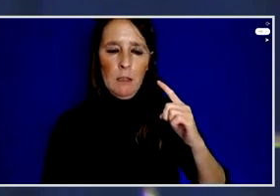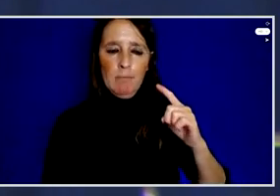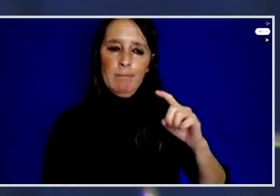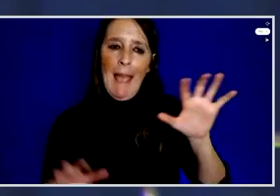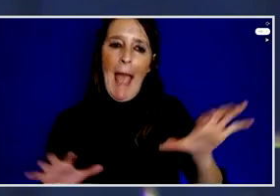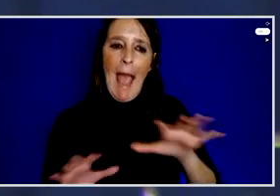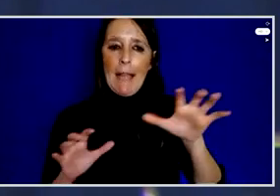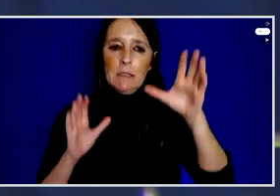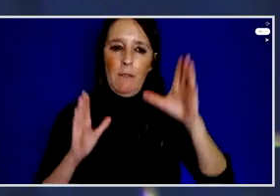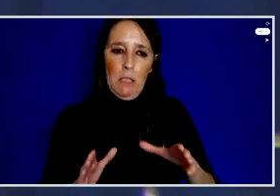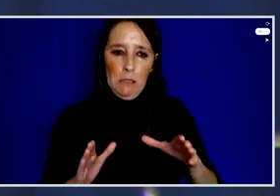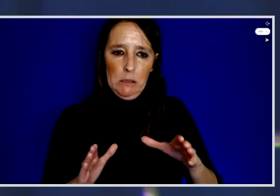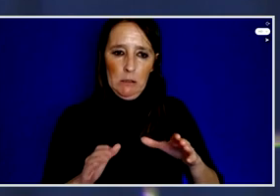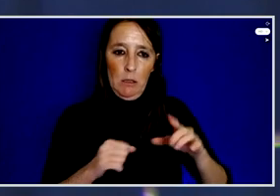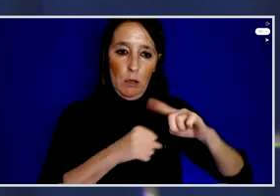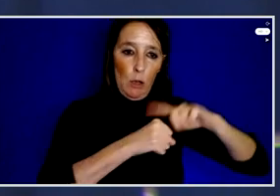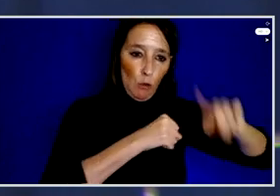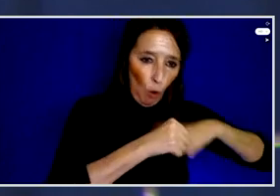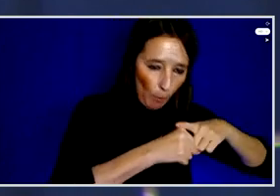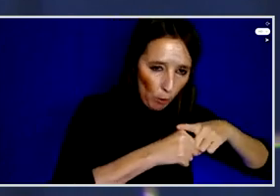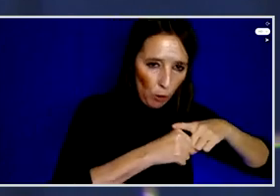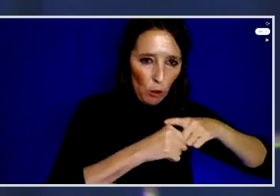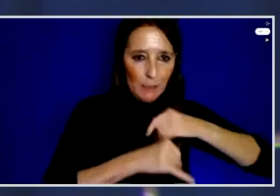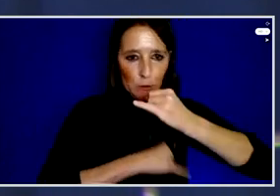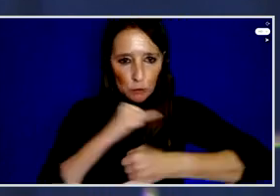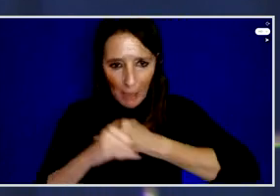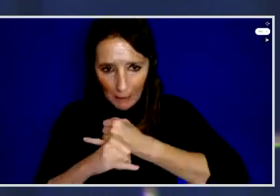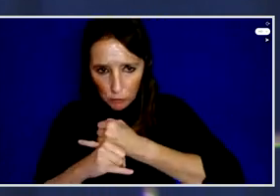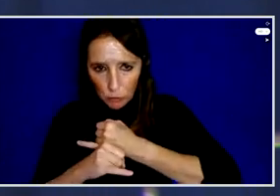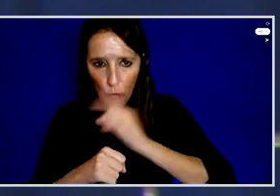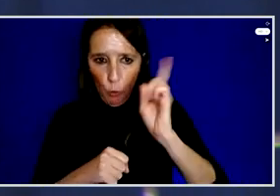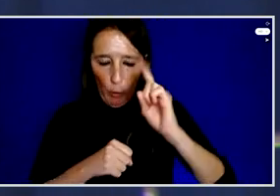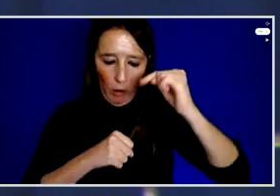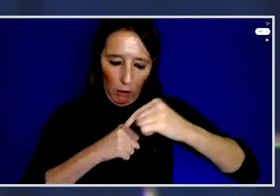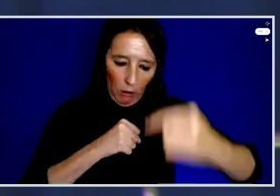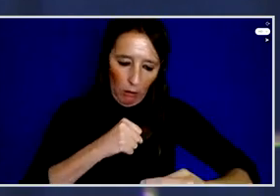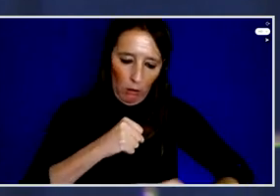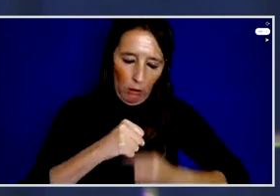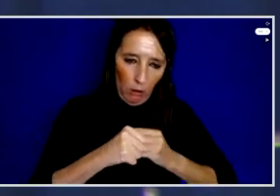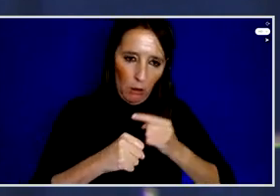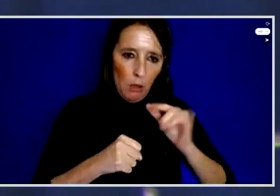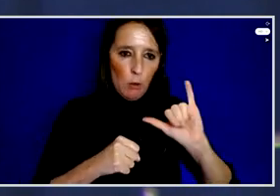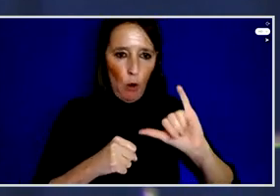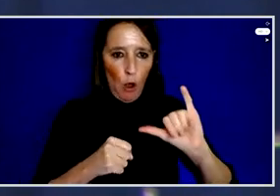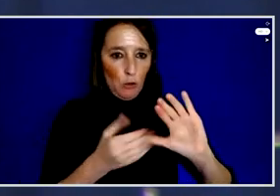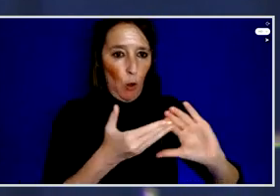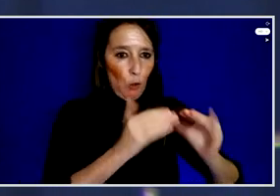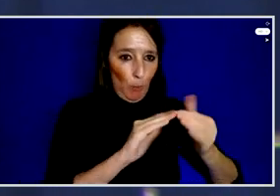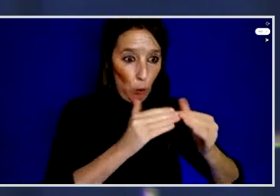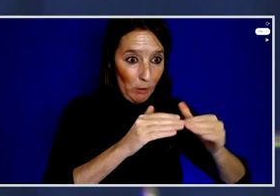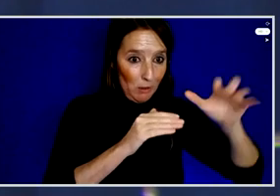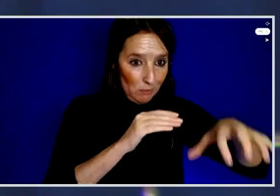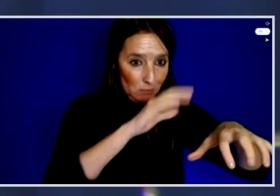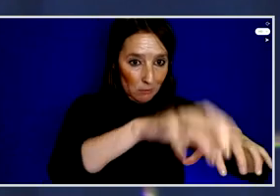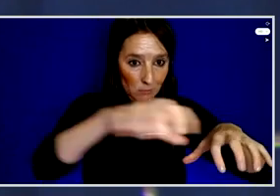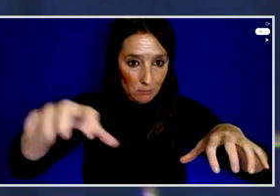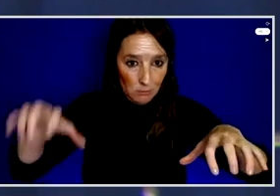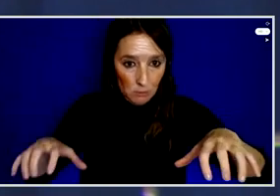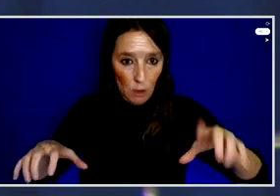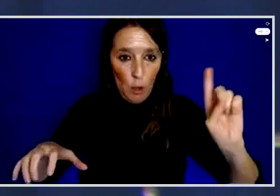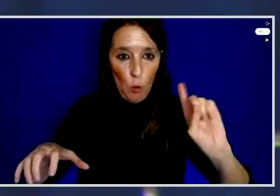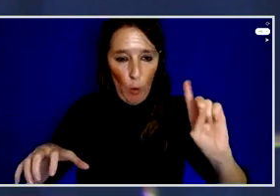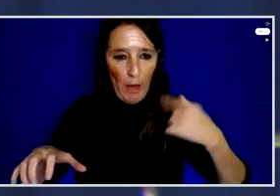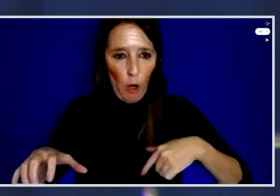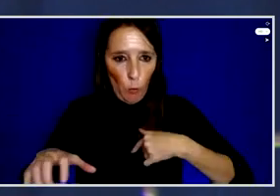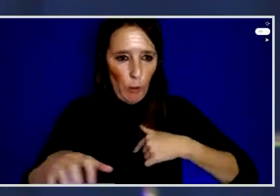level, at our national levels where we are but in the communities where we are actually building anti-corruption champions there